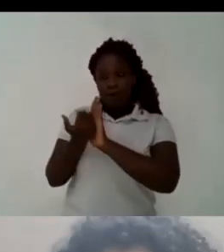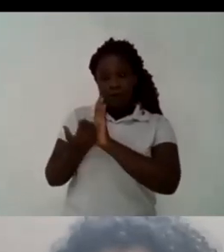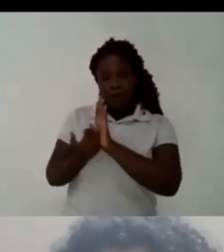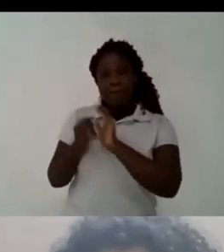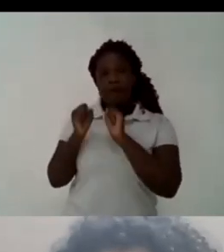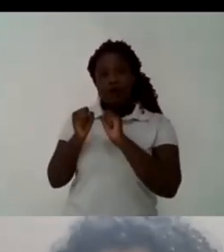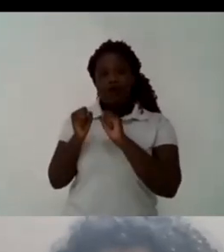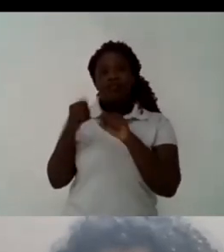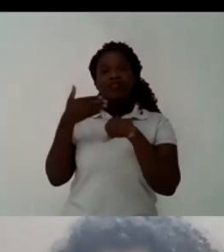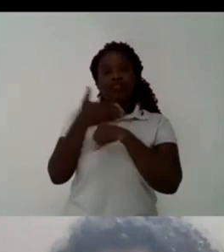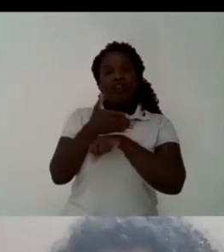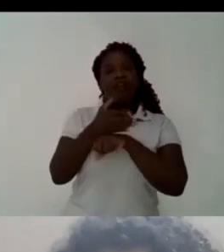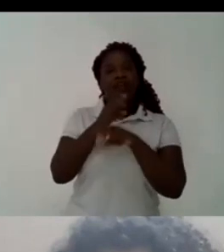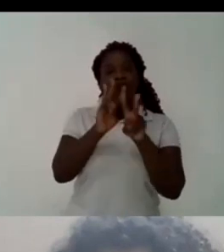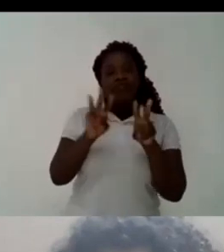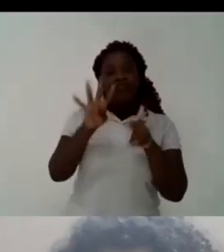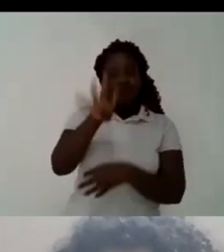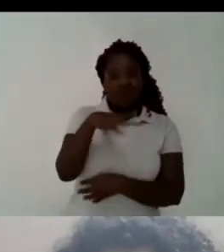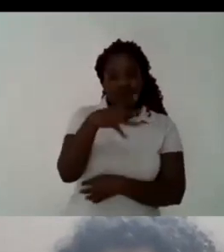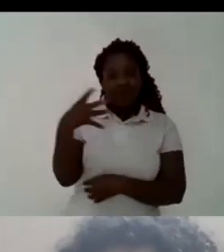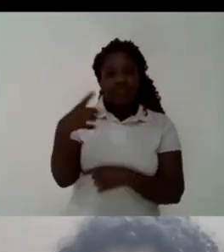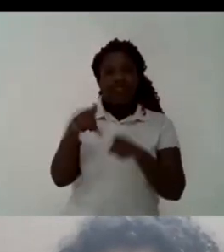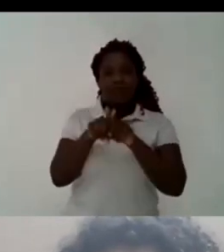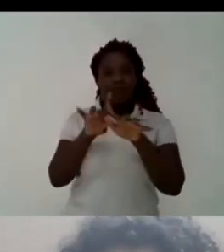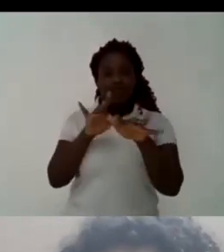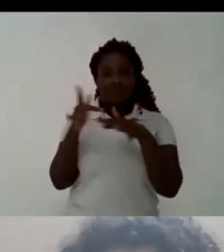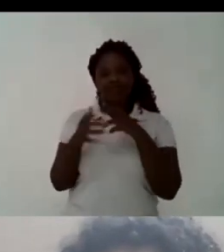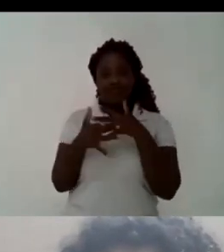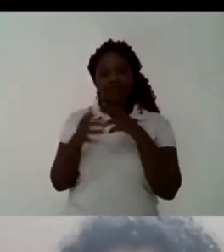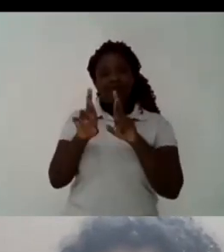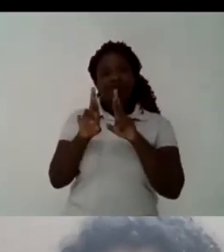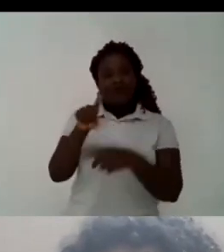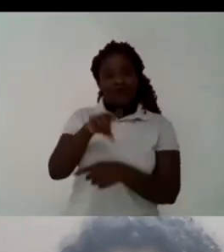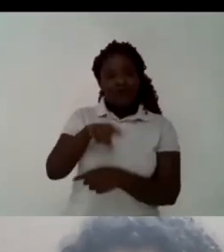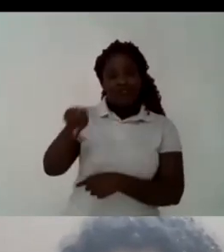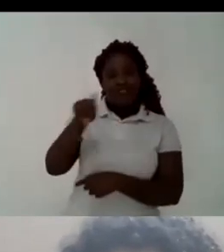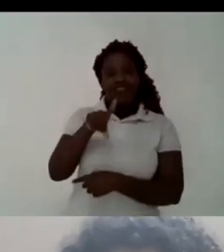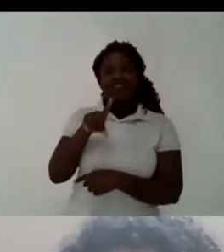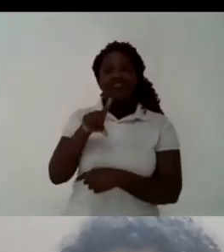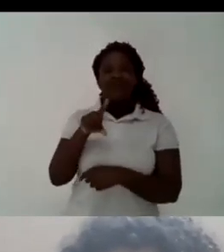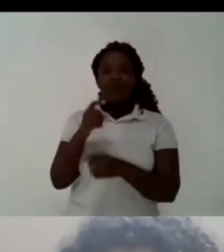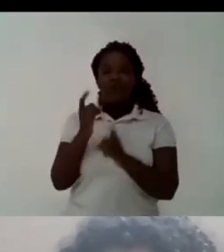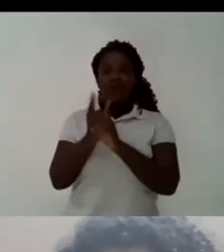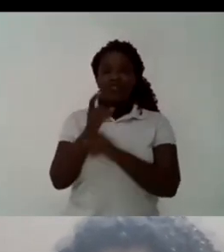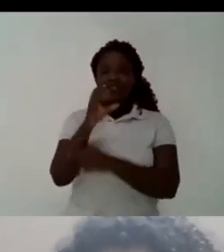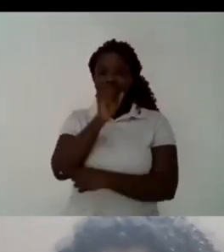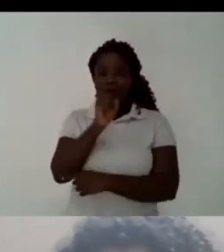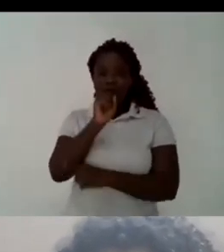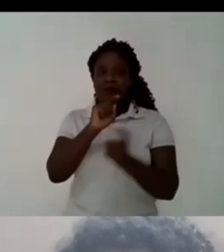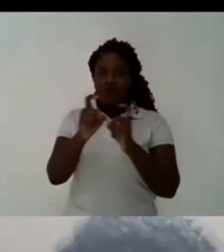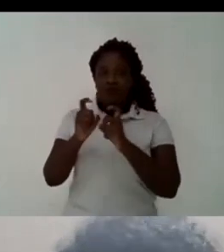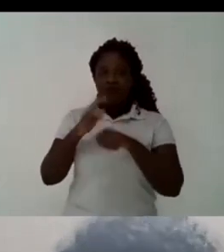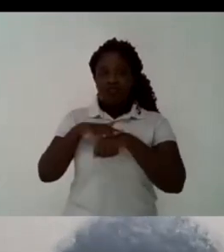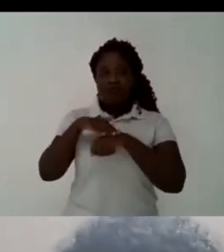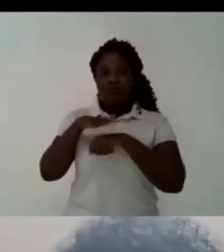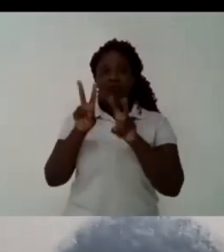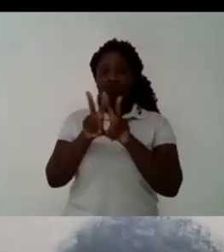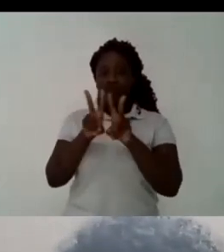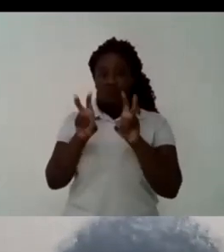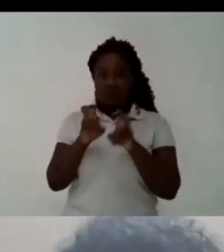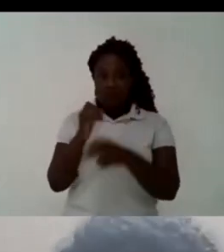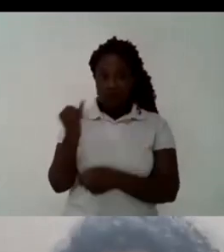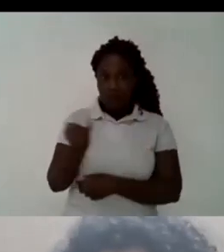13 hours brazilian time we hope to see you here and